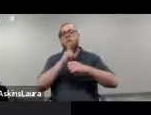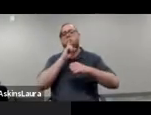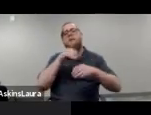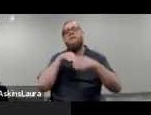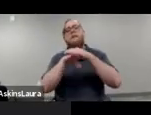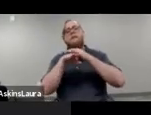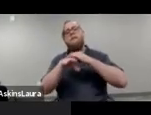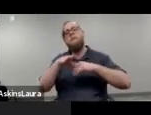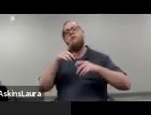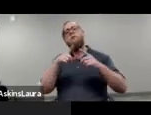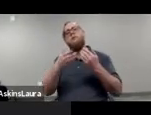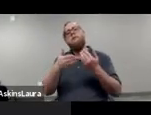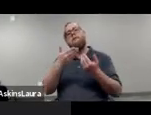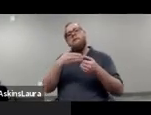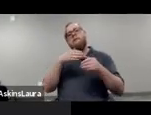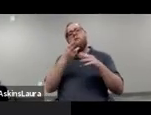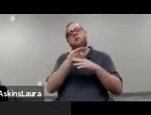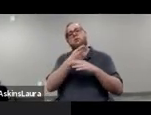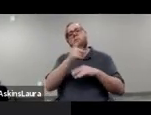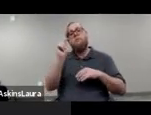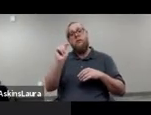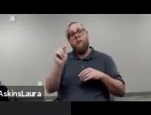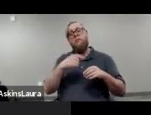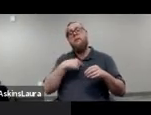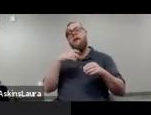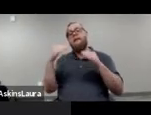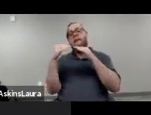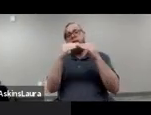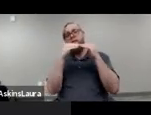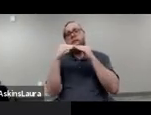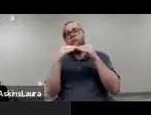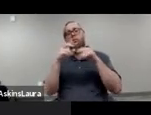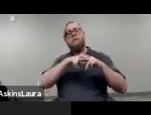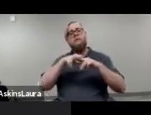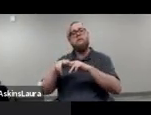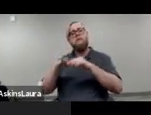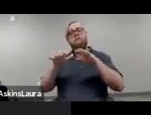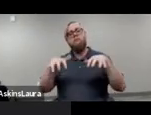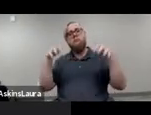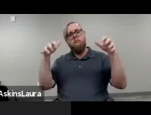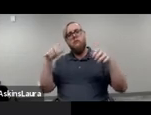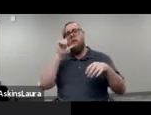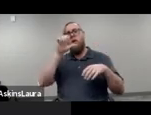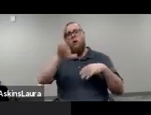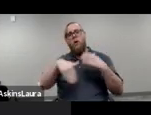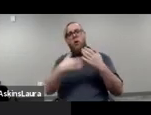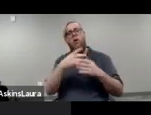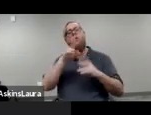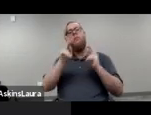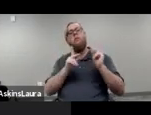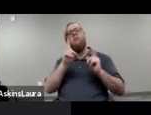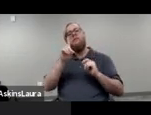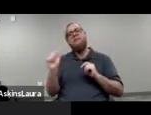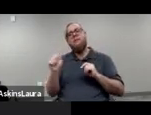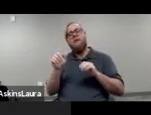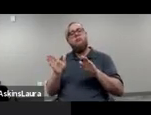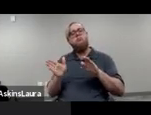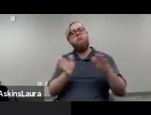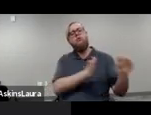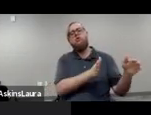and the seating in the facility will be integrated, meaning that not everybody with a disability will be pushed off to the side.